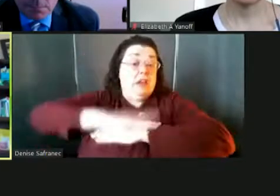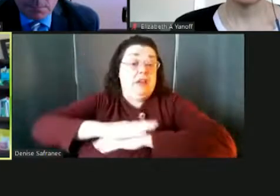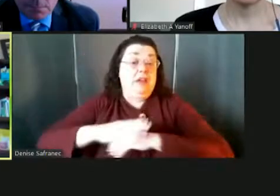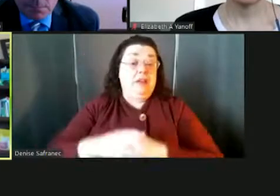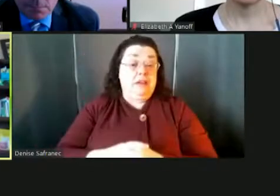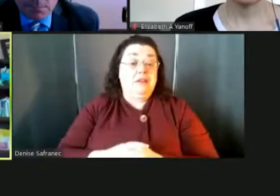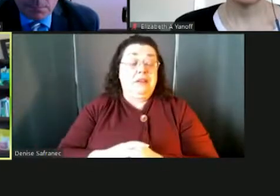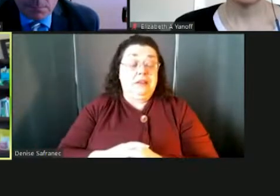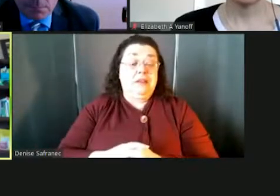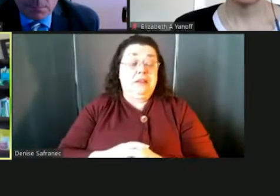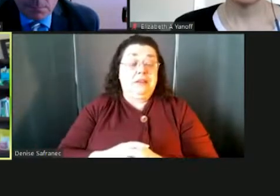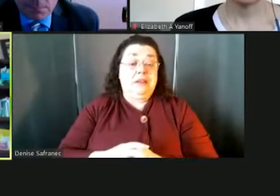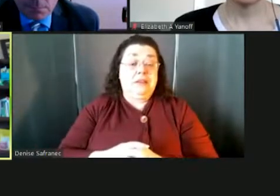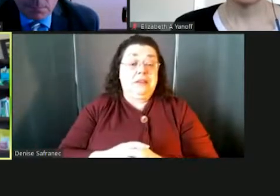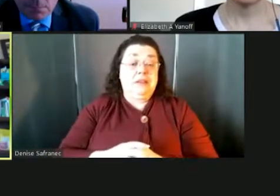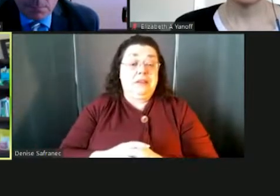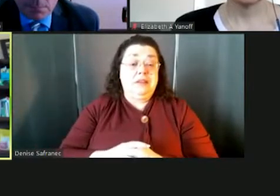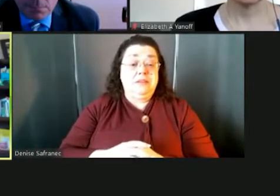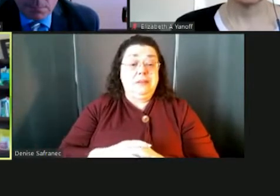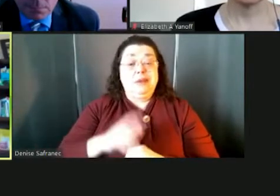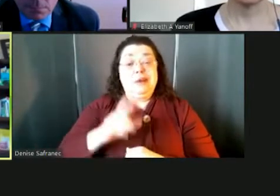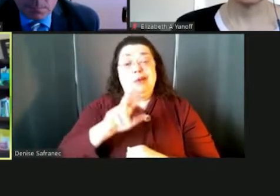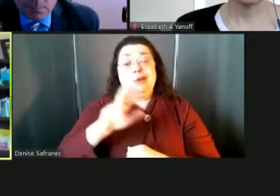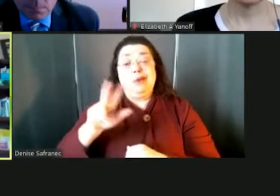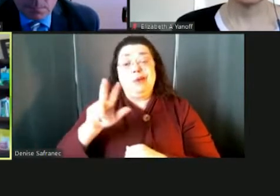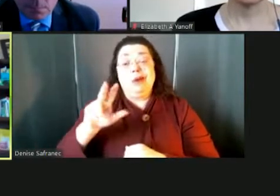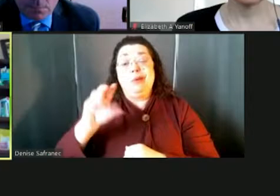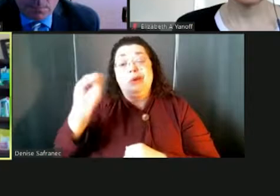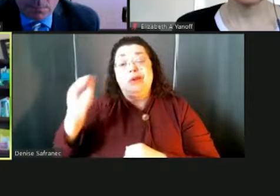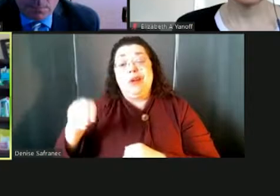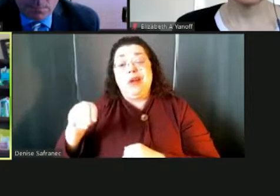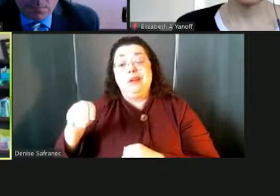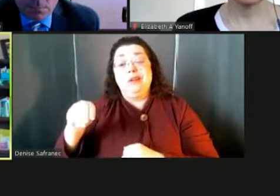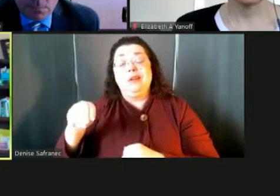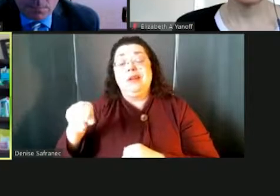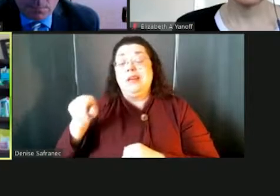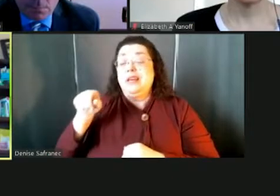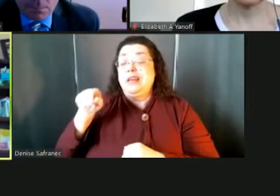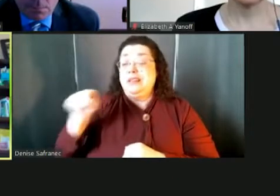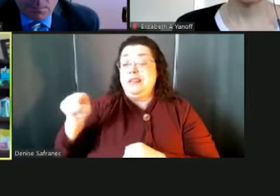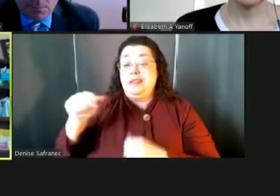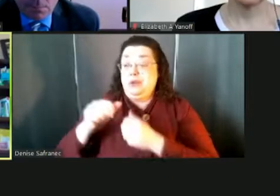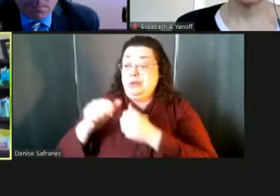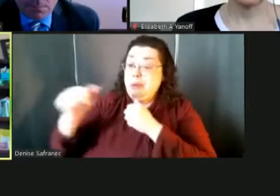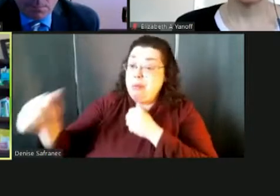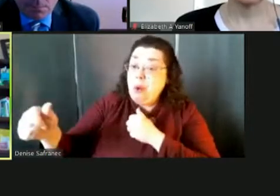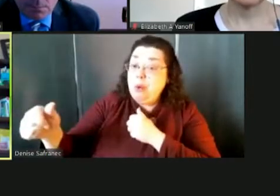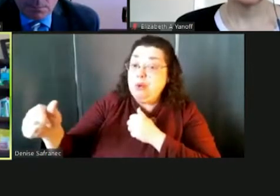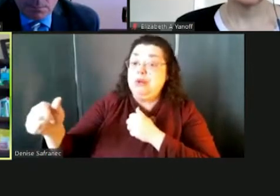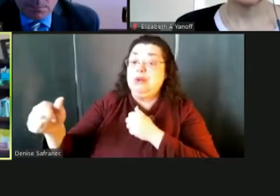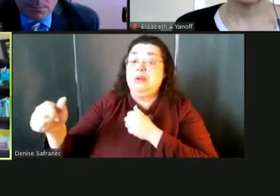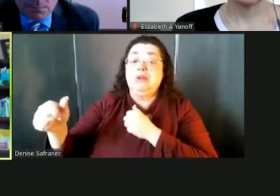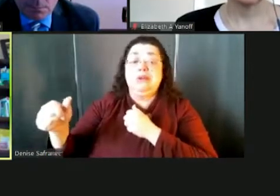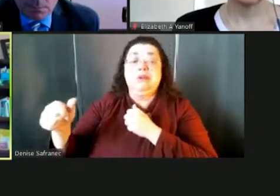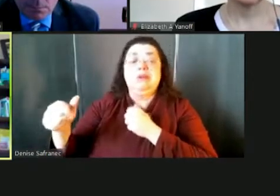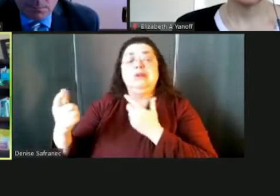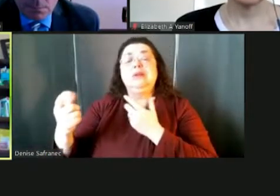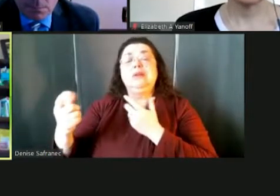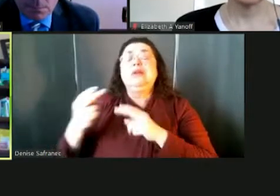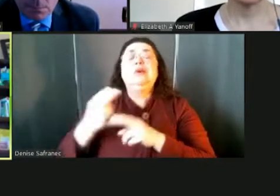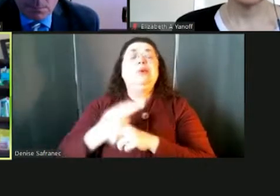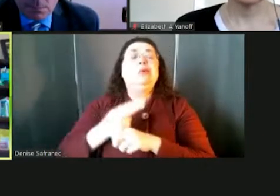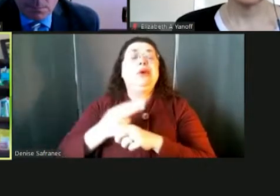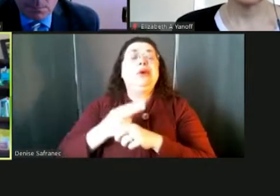But for again, 33%, they're doing that like we're doing this right now, virtually over, we use Google meets,